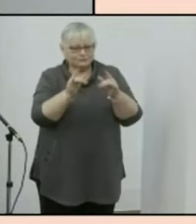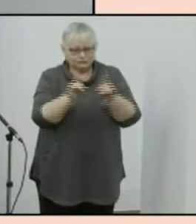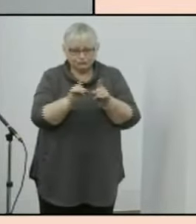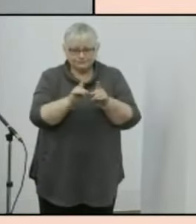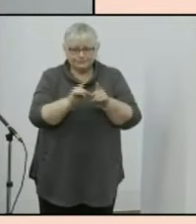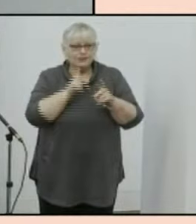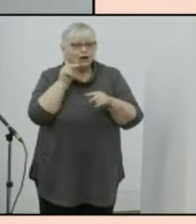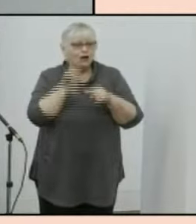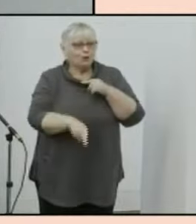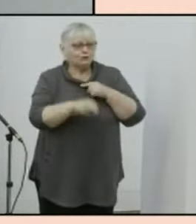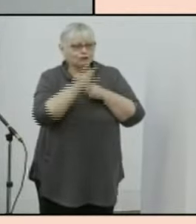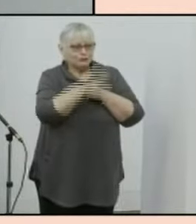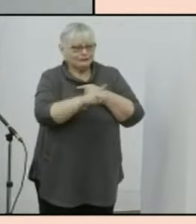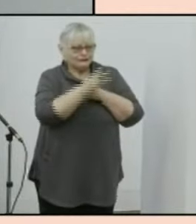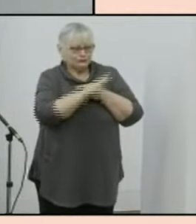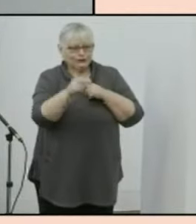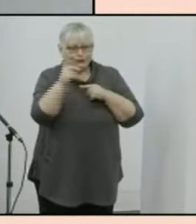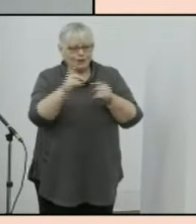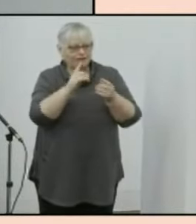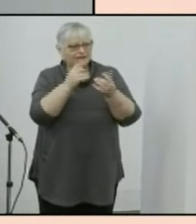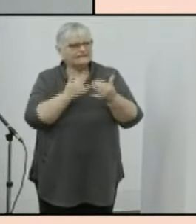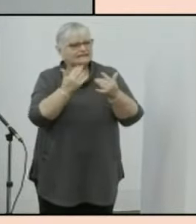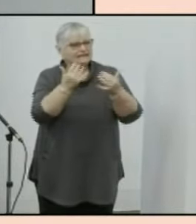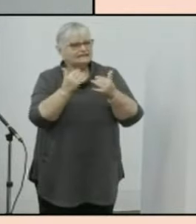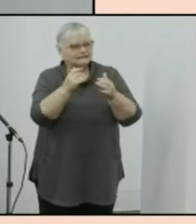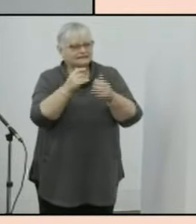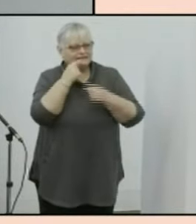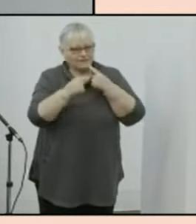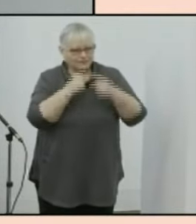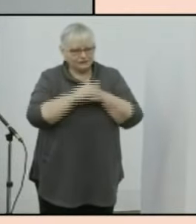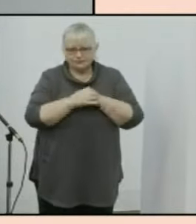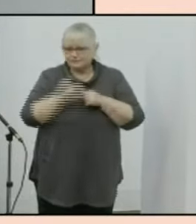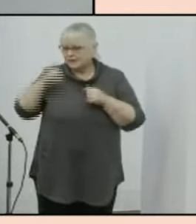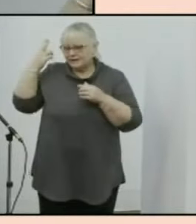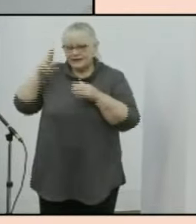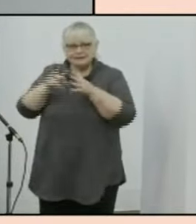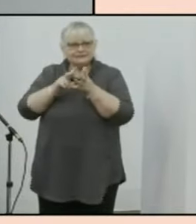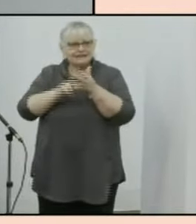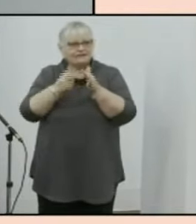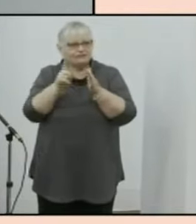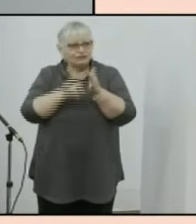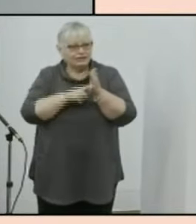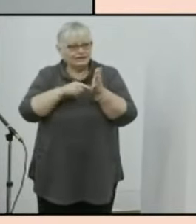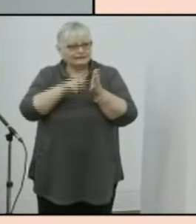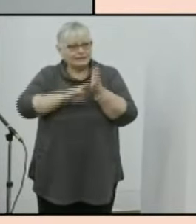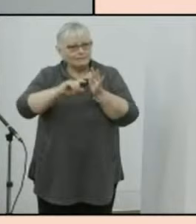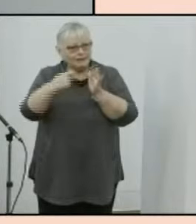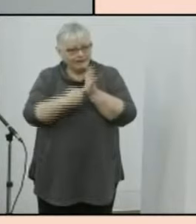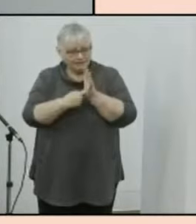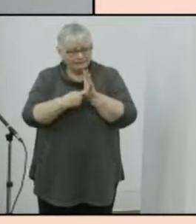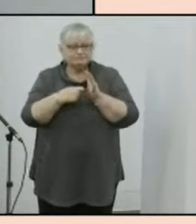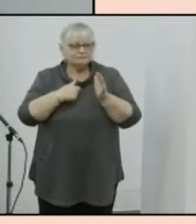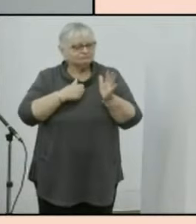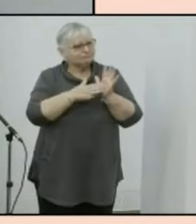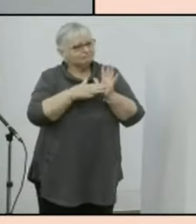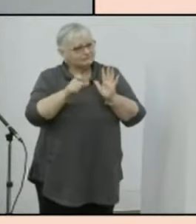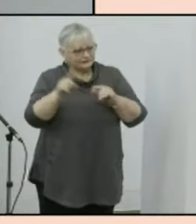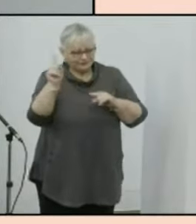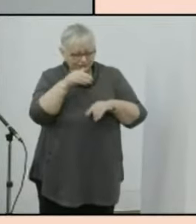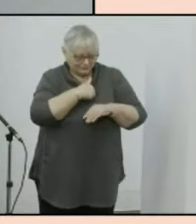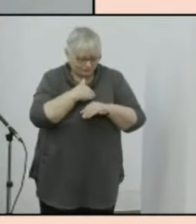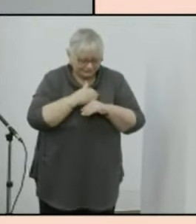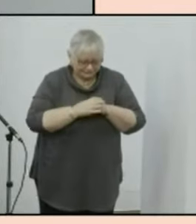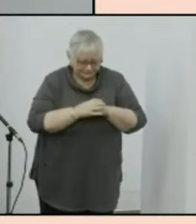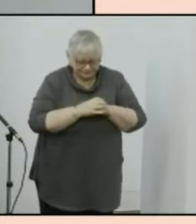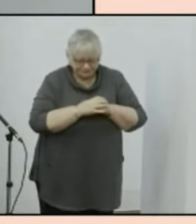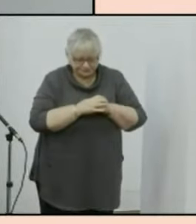we launch the 2021 census data today. My name is Avril Templer and I'm delighted to be your Master of Ceremonies this morning.